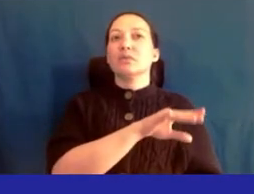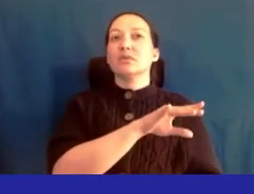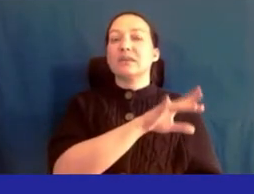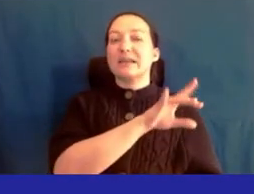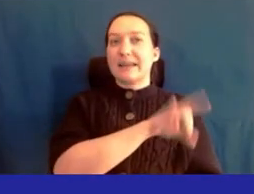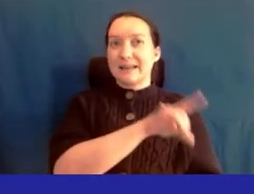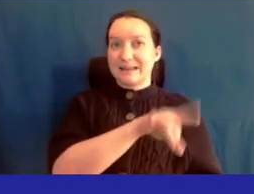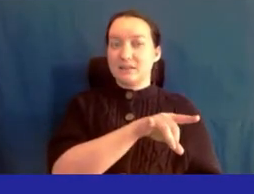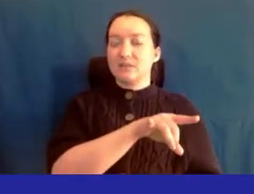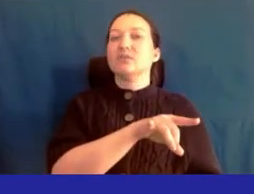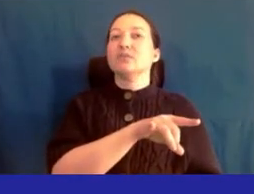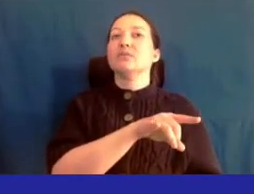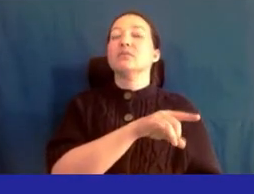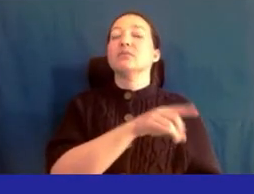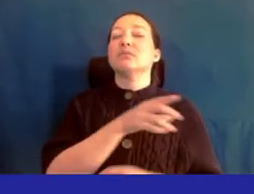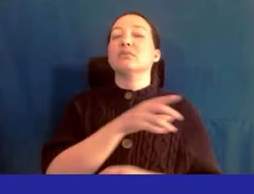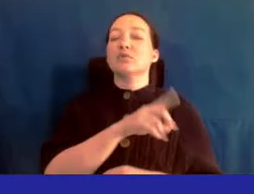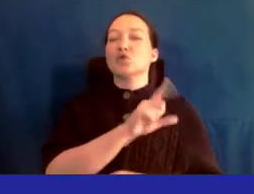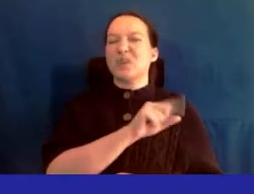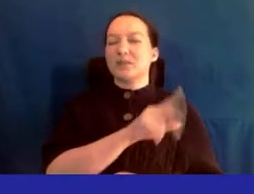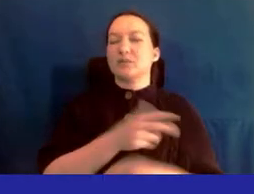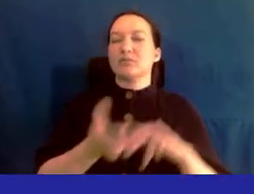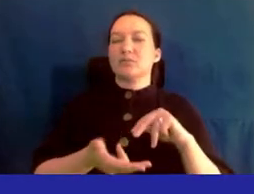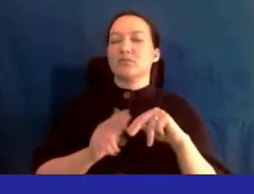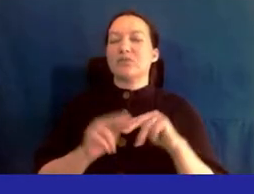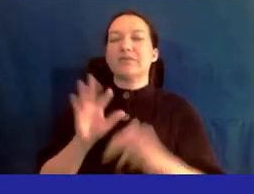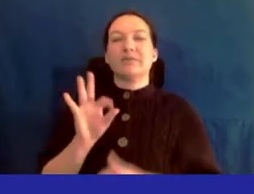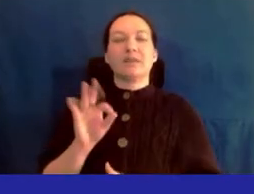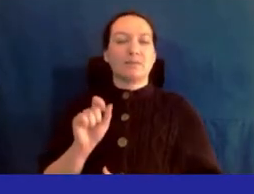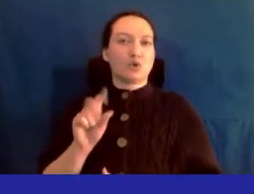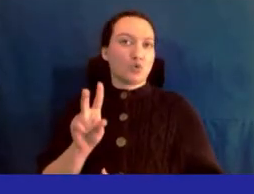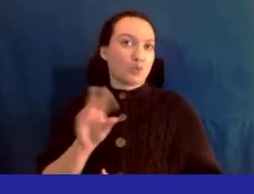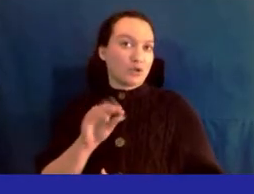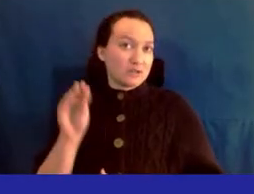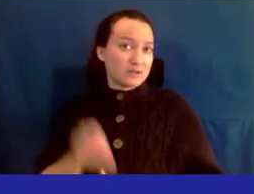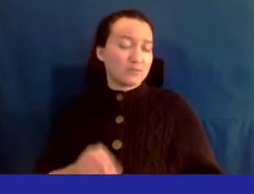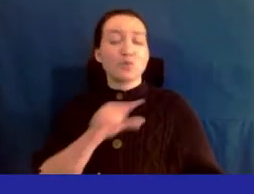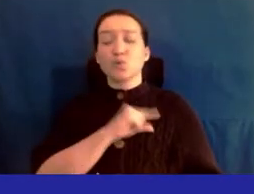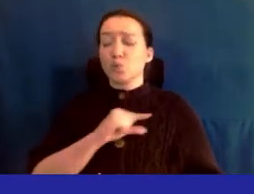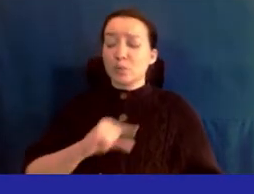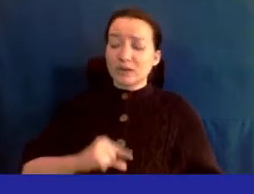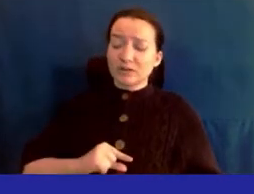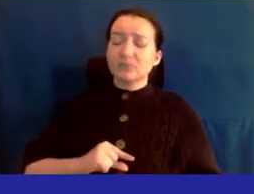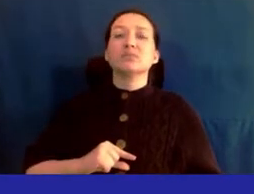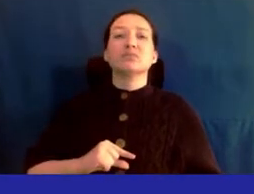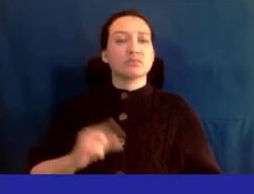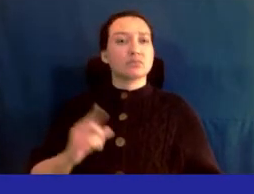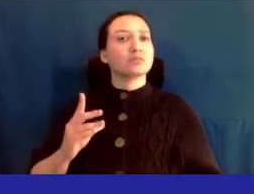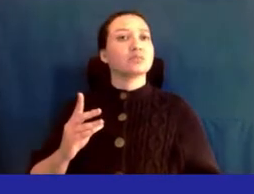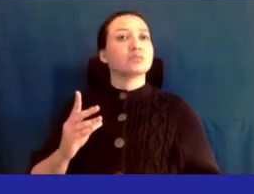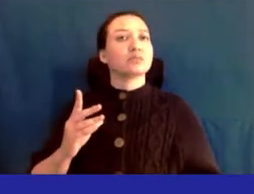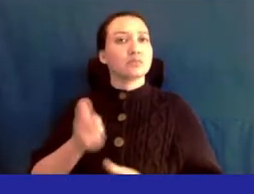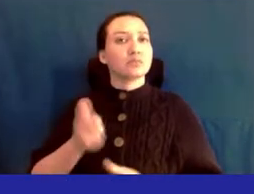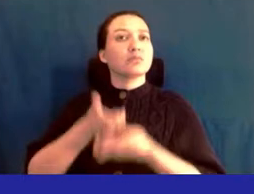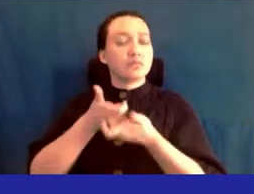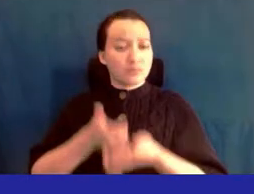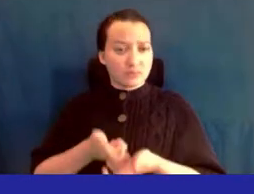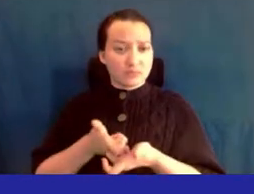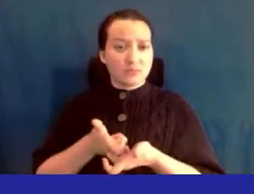2023 an increase of 9.2 percent queens is also formally in accordance with